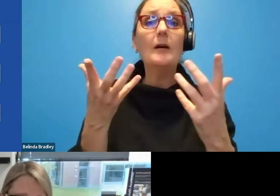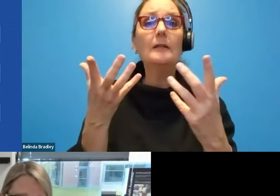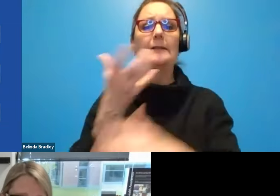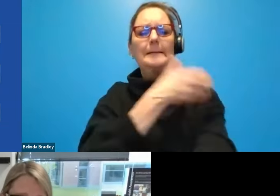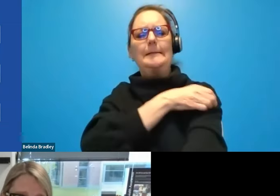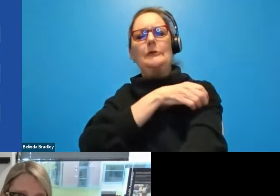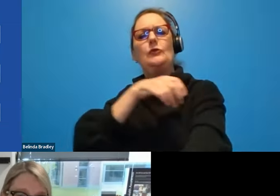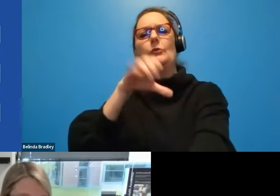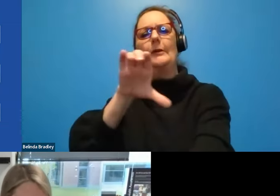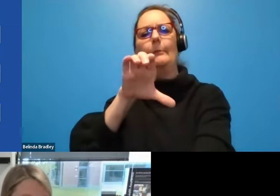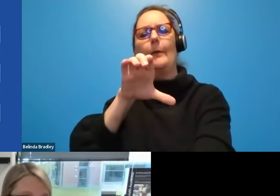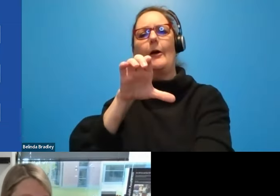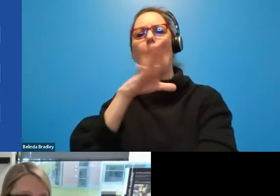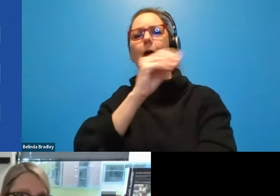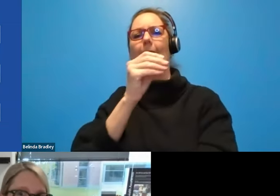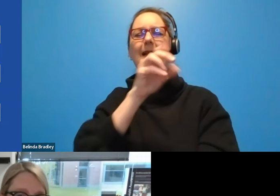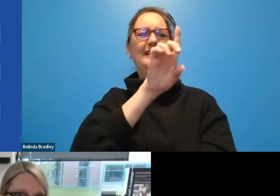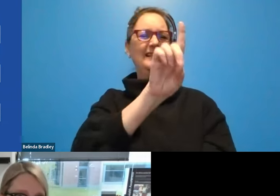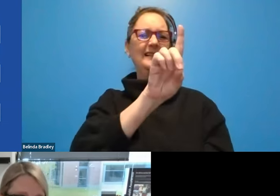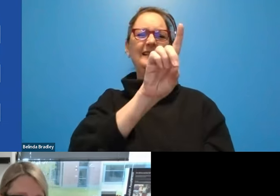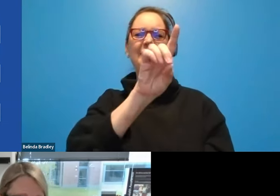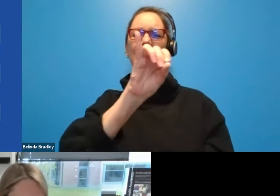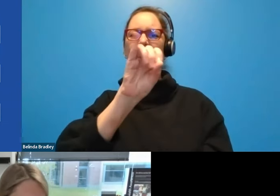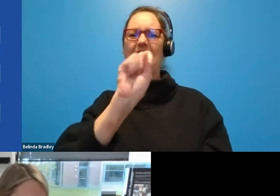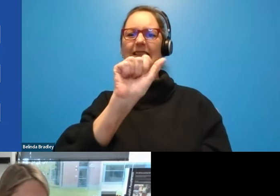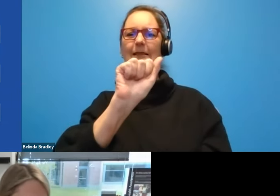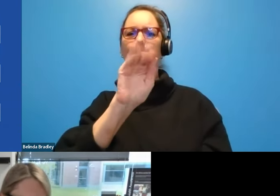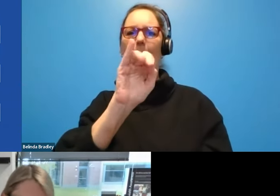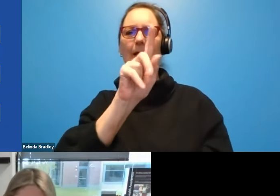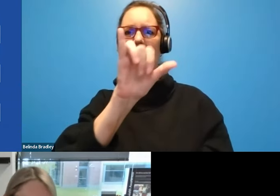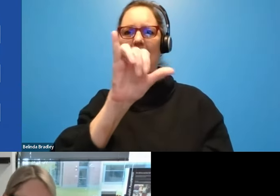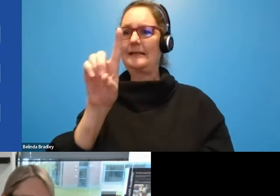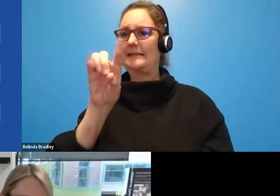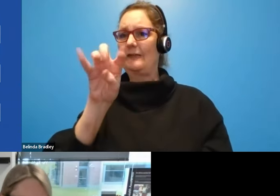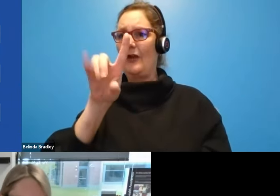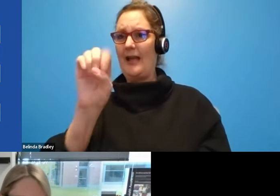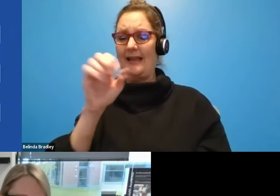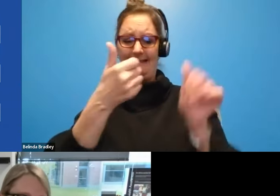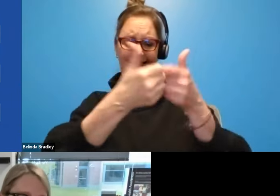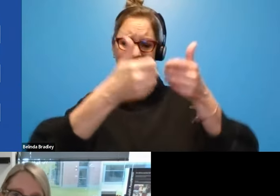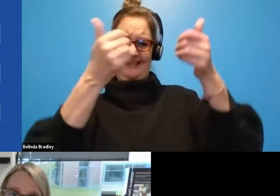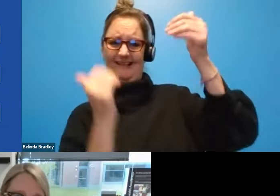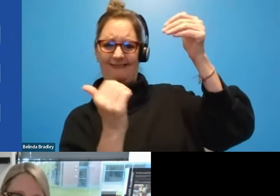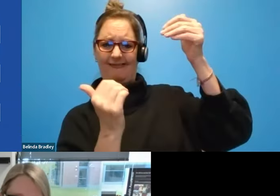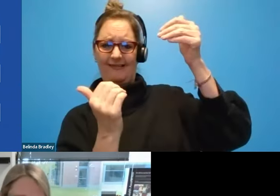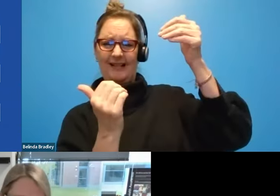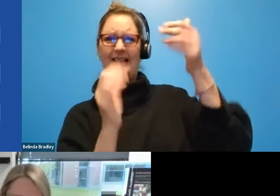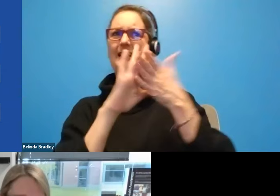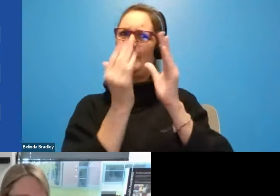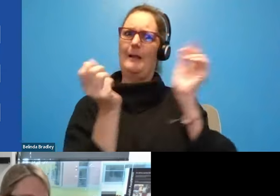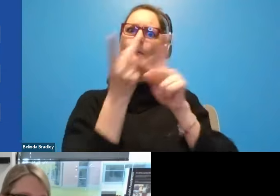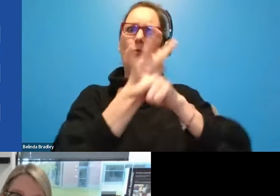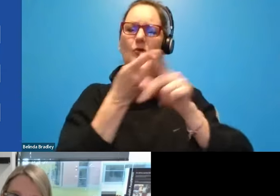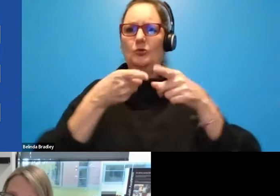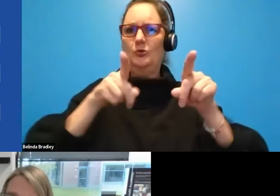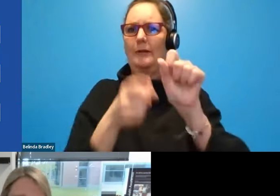bridge the disability divide. That divide has gotten bigger during the pandemic. Uh, particularly in education. I'm a mom, step mom of